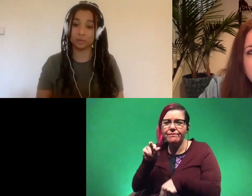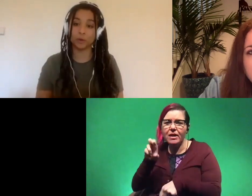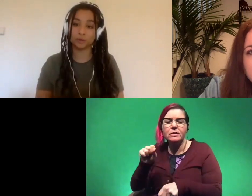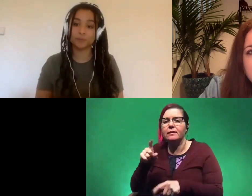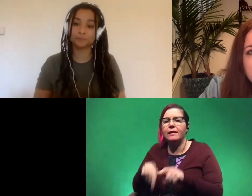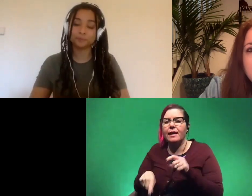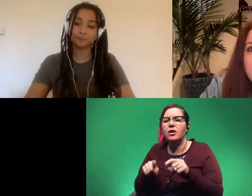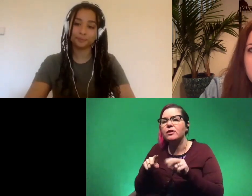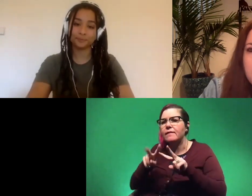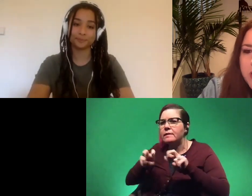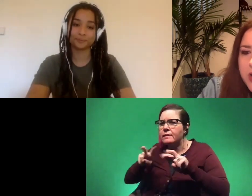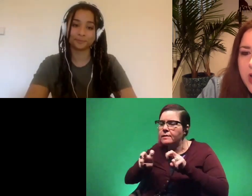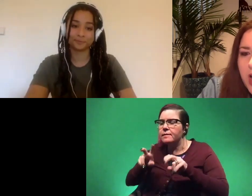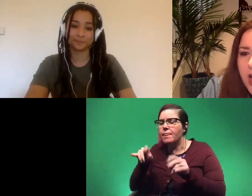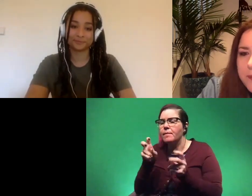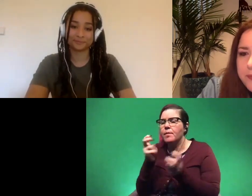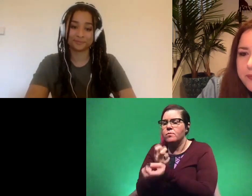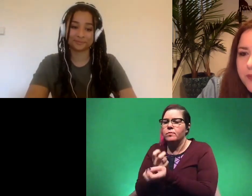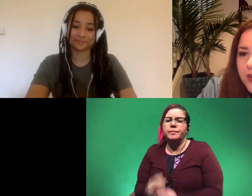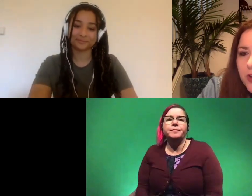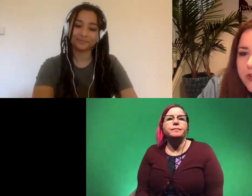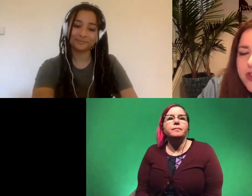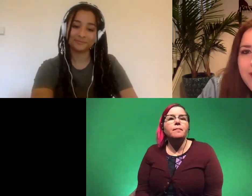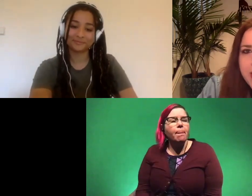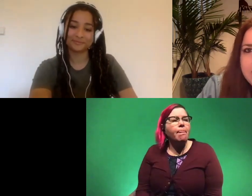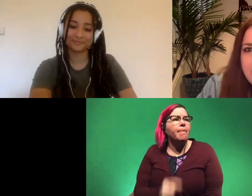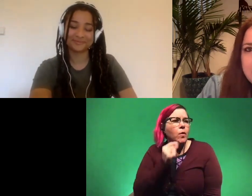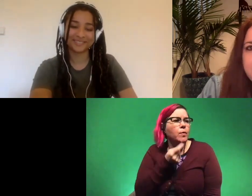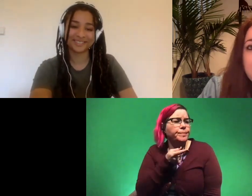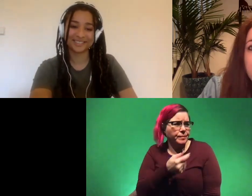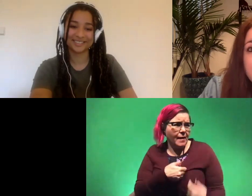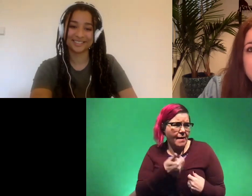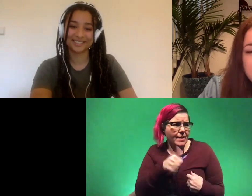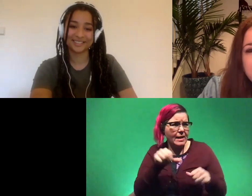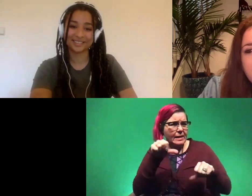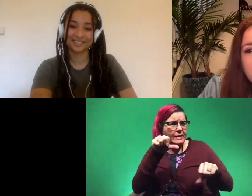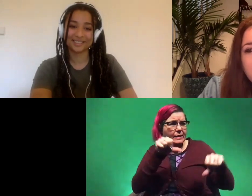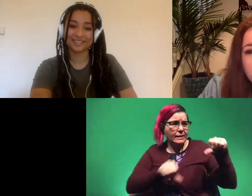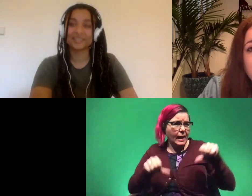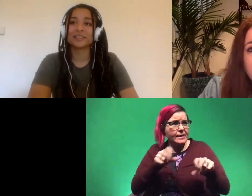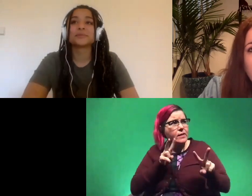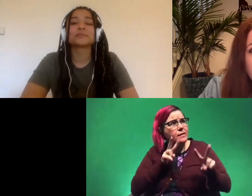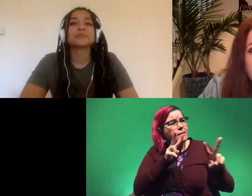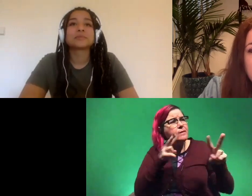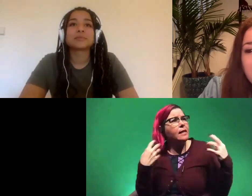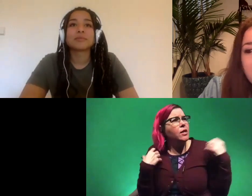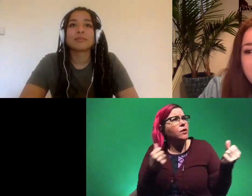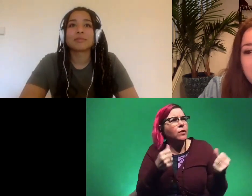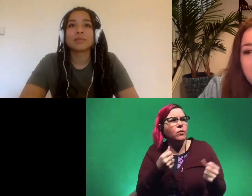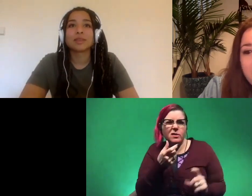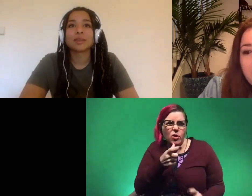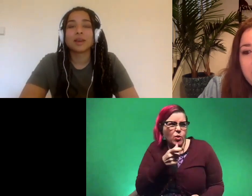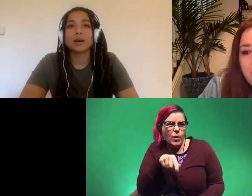reading the bones cool um do you have any scientific heroes and if so who are would they be